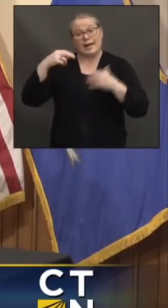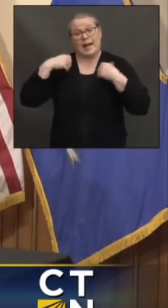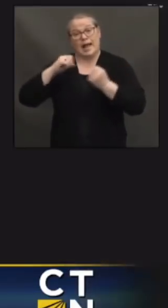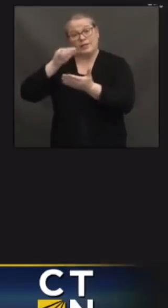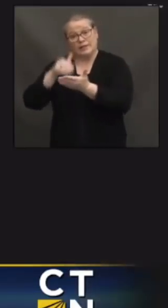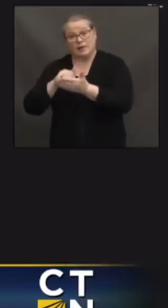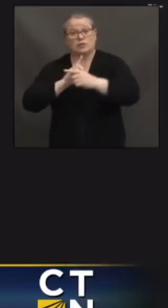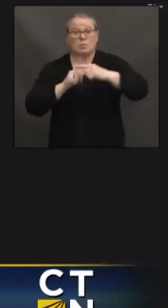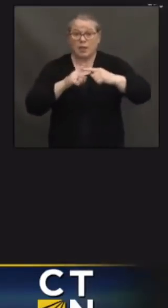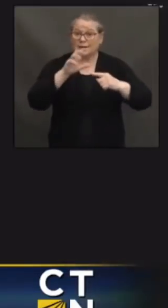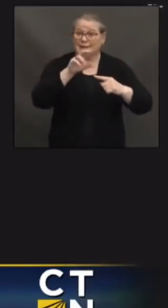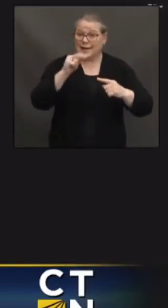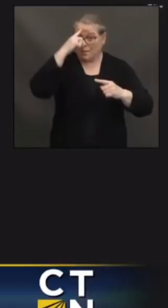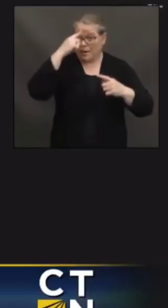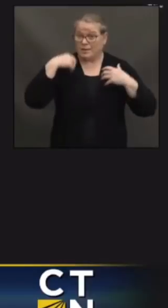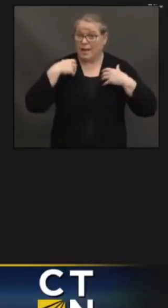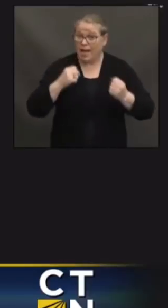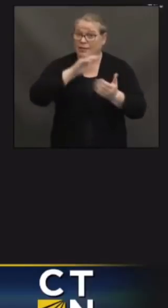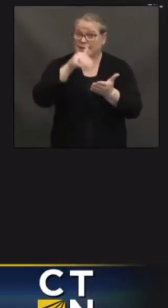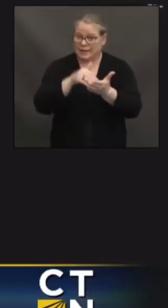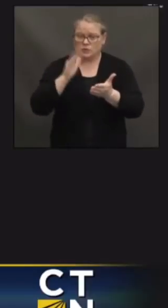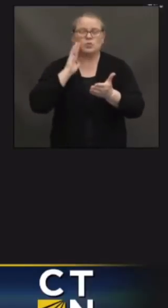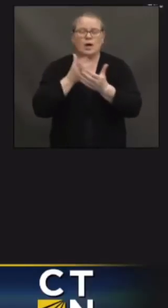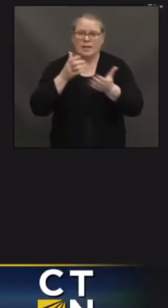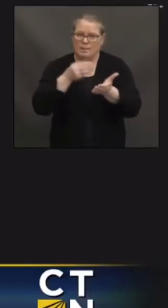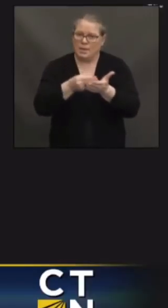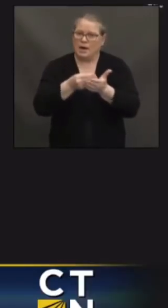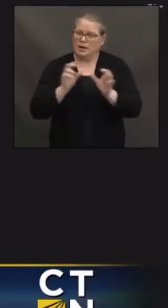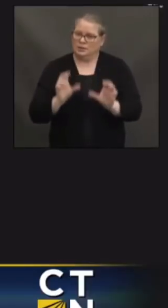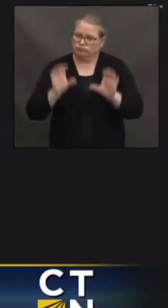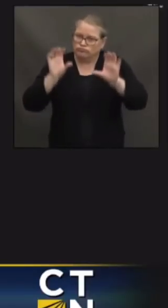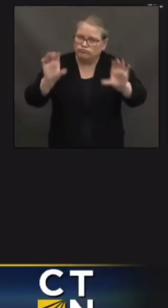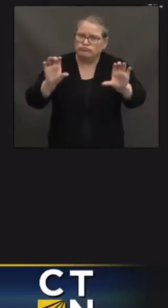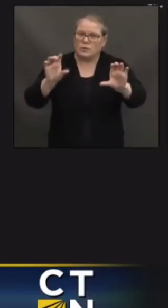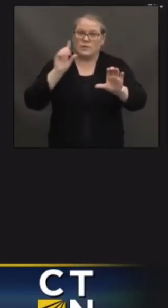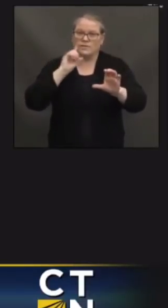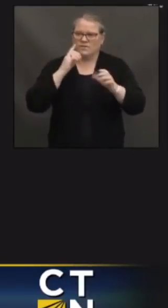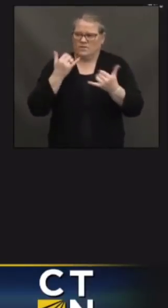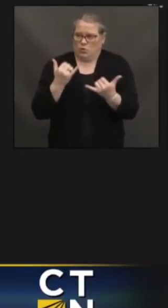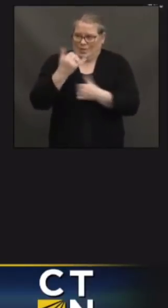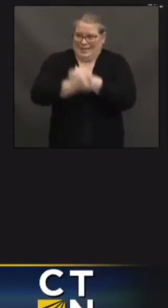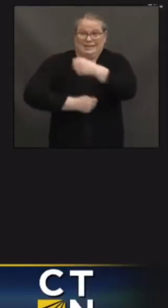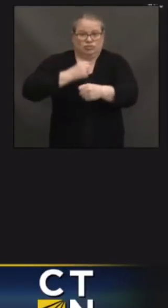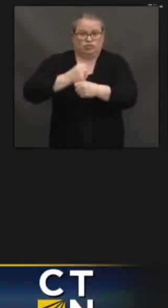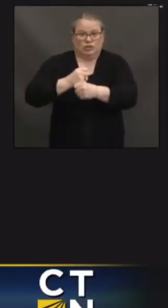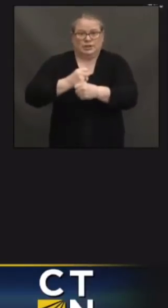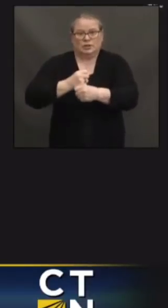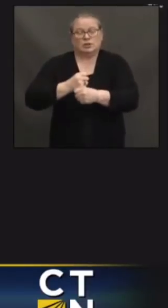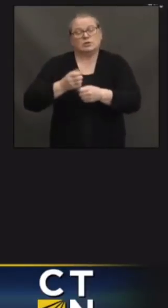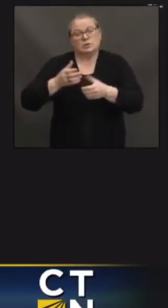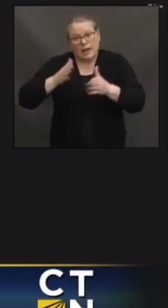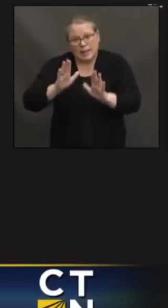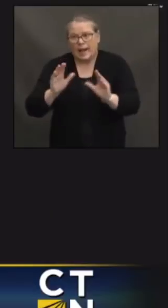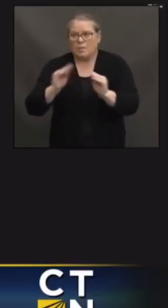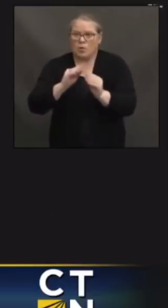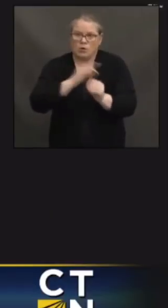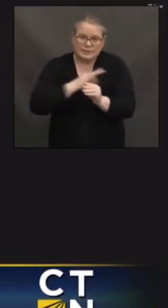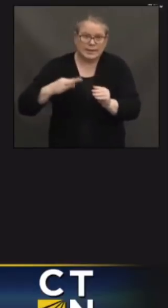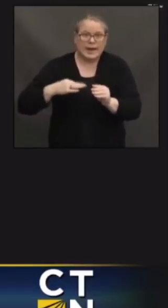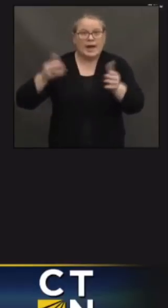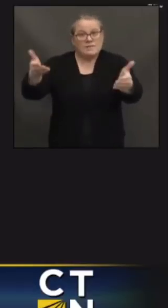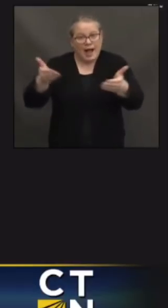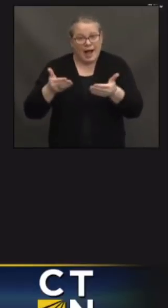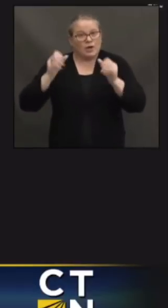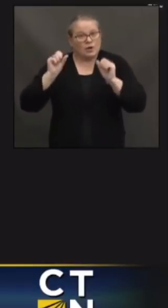major infusion of funding over the course of this year that will allow them to hire more staff and